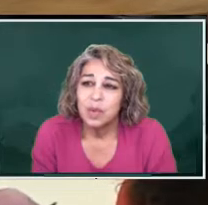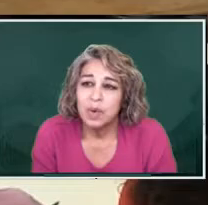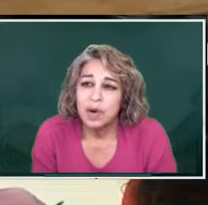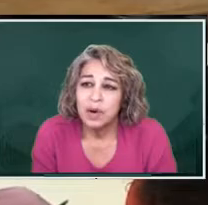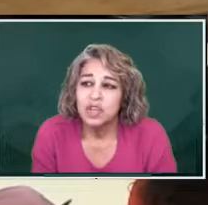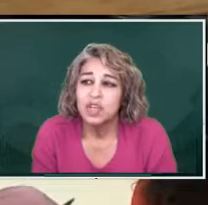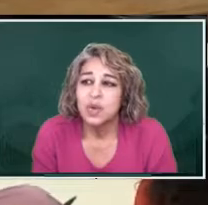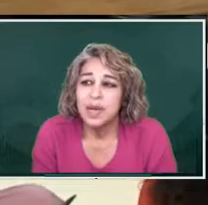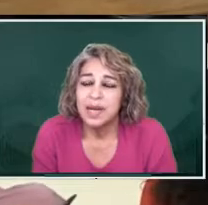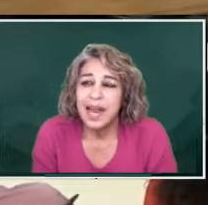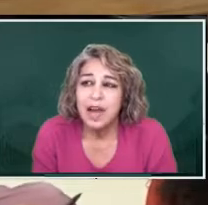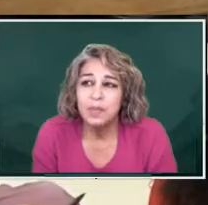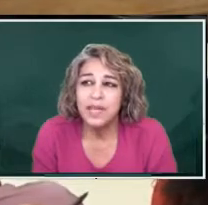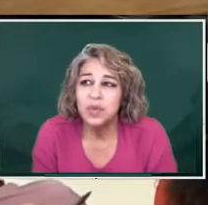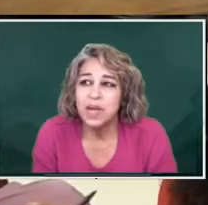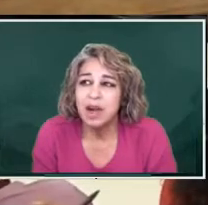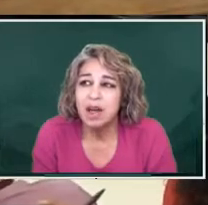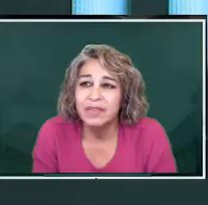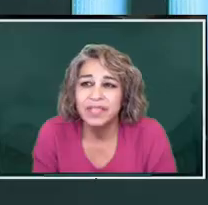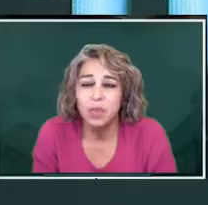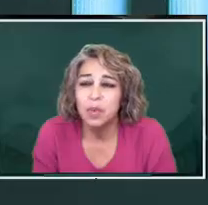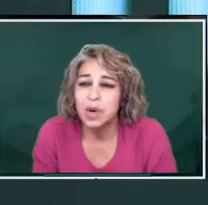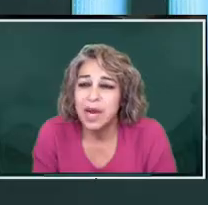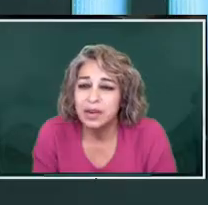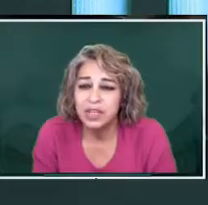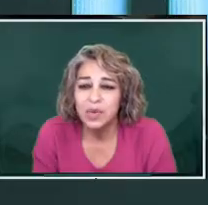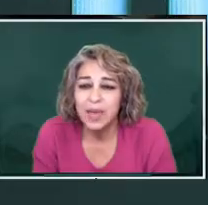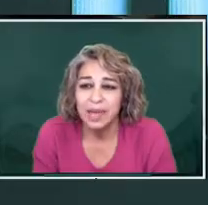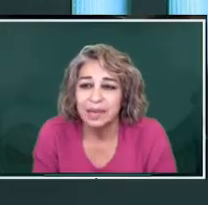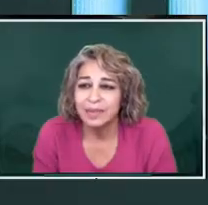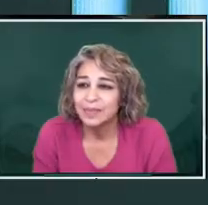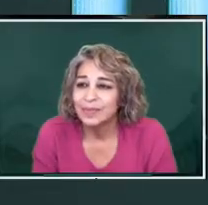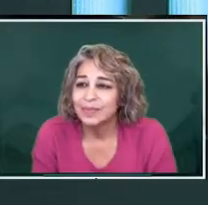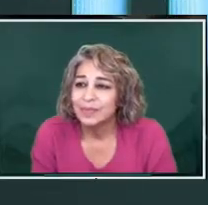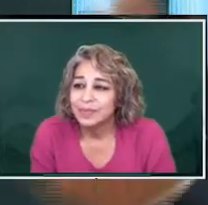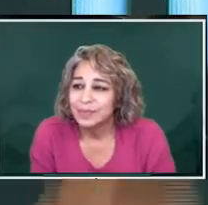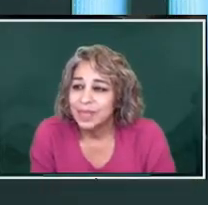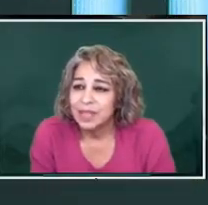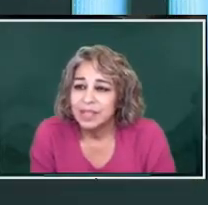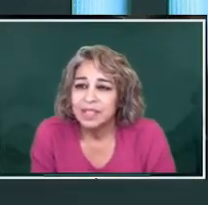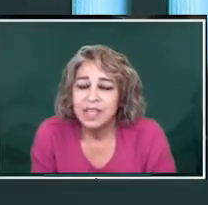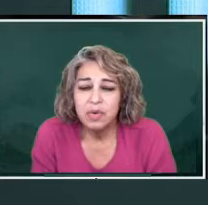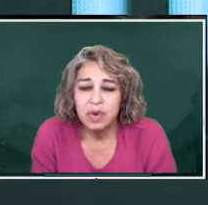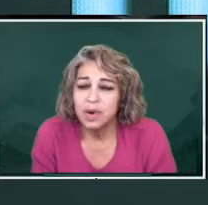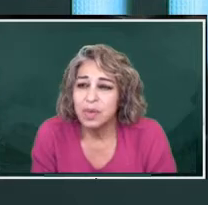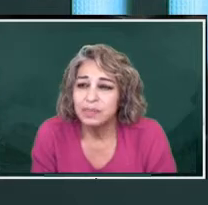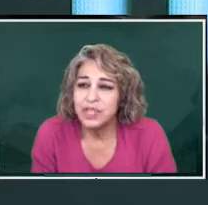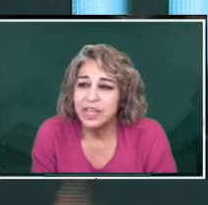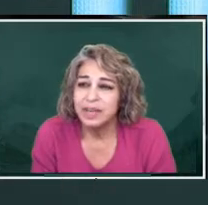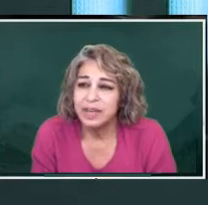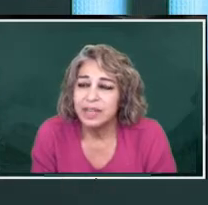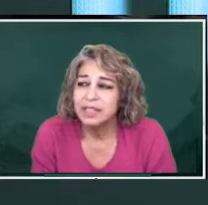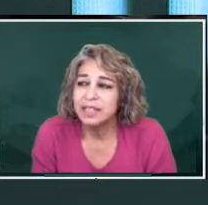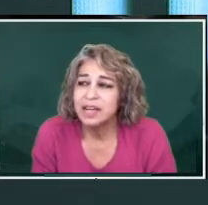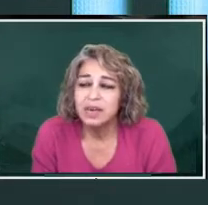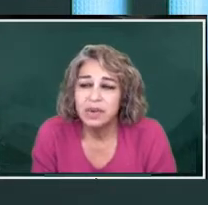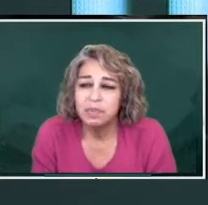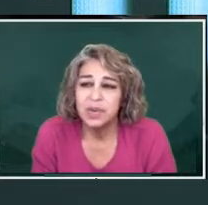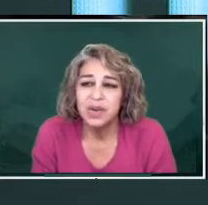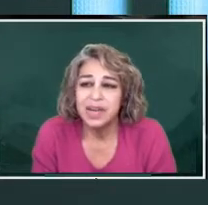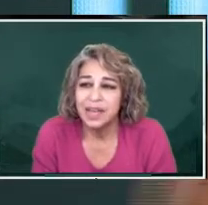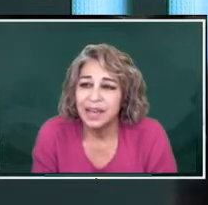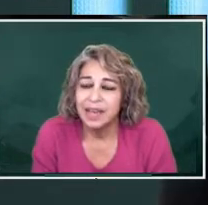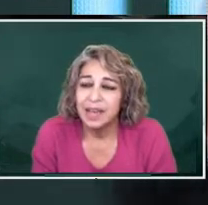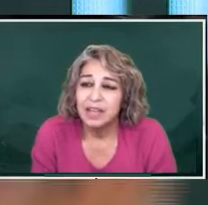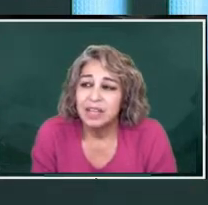So what we're doing now, between all of us, what we're now doing, zero corruption, zero